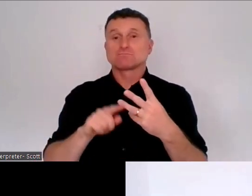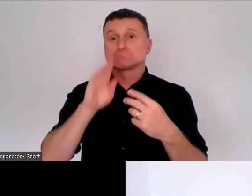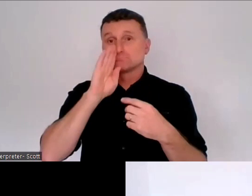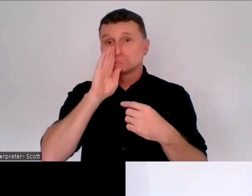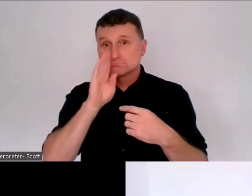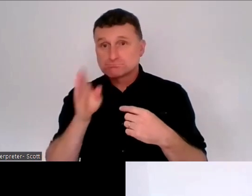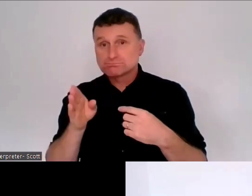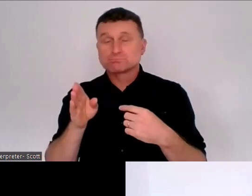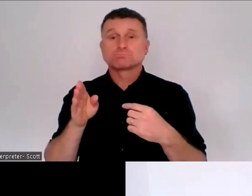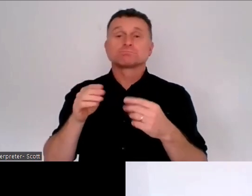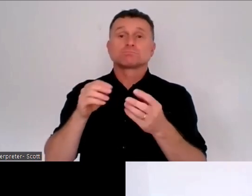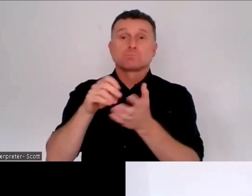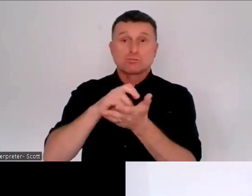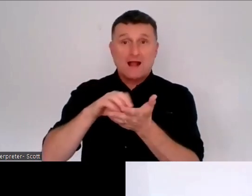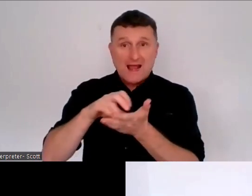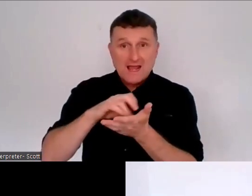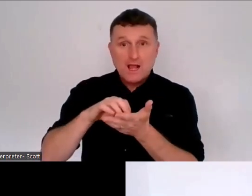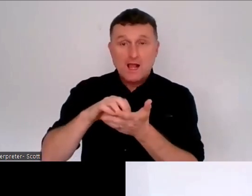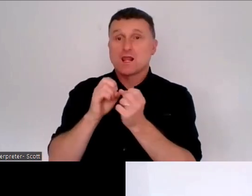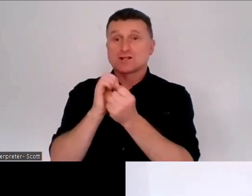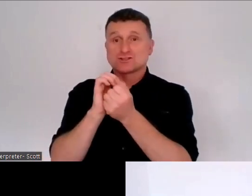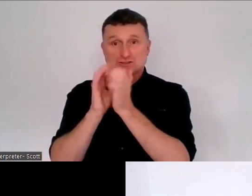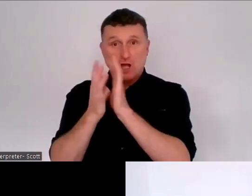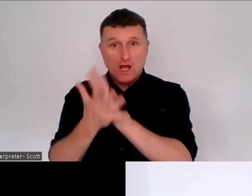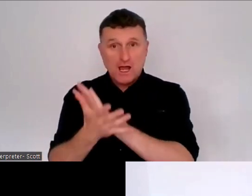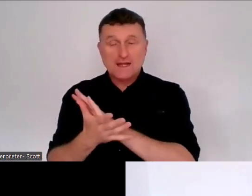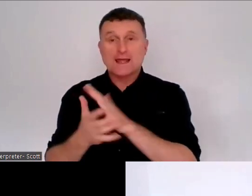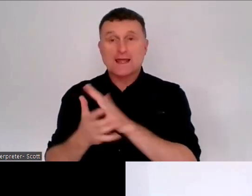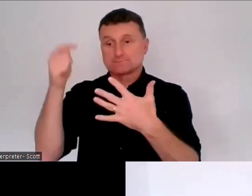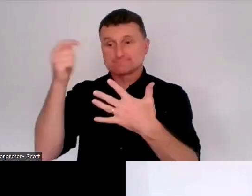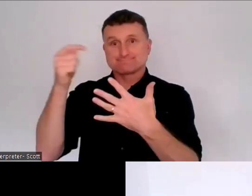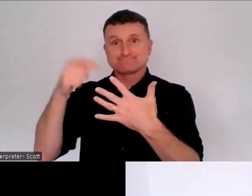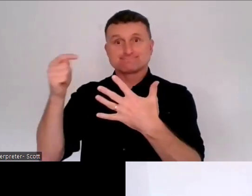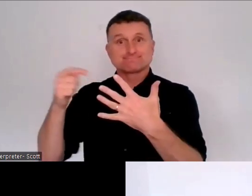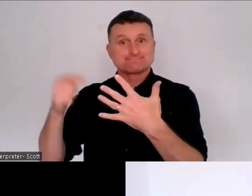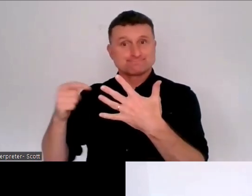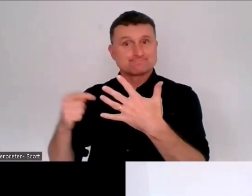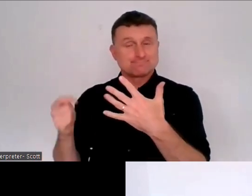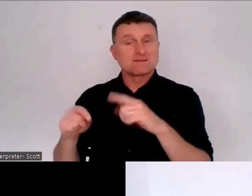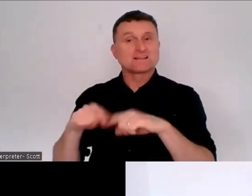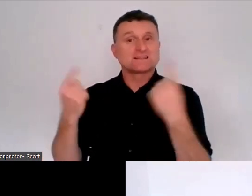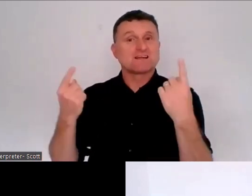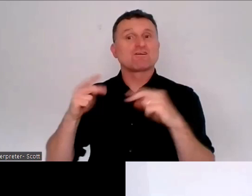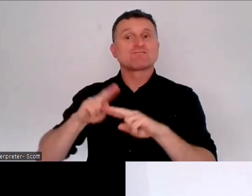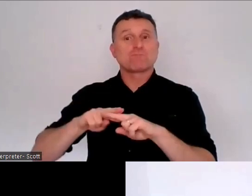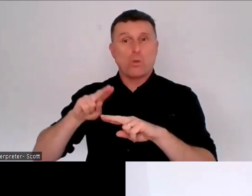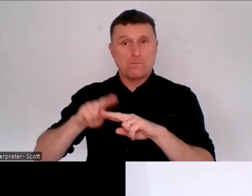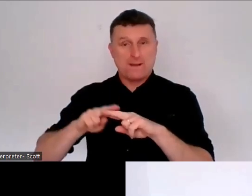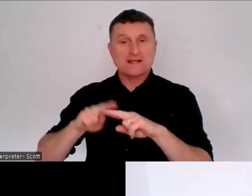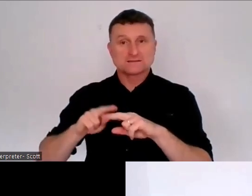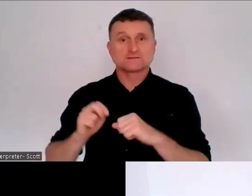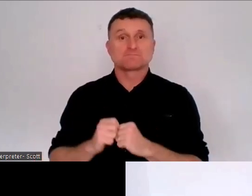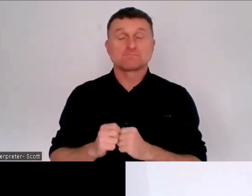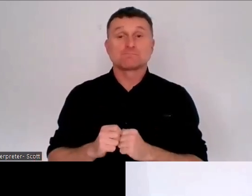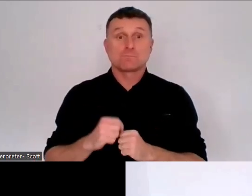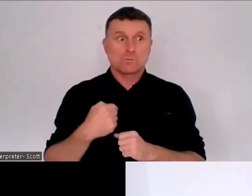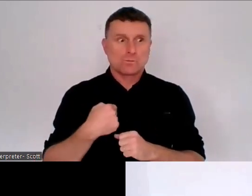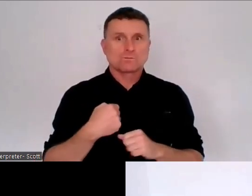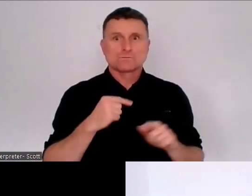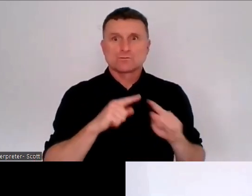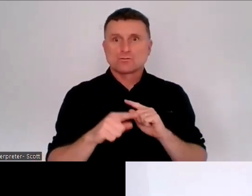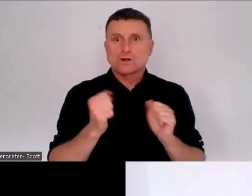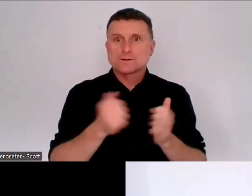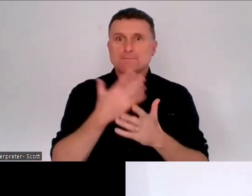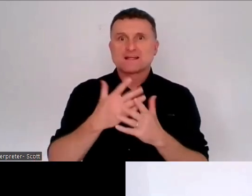and in audio format. So we've tried to put a lot of work into making the